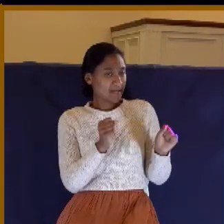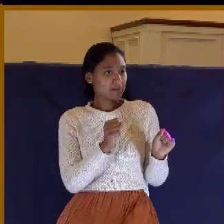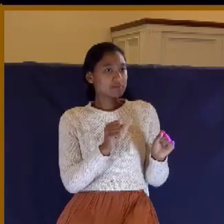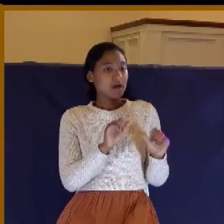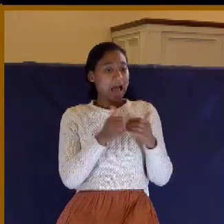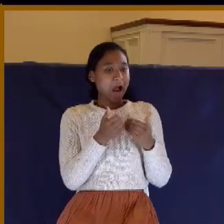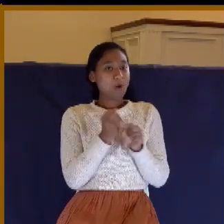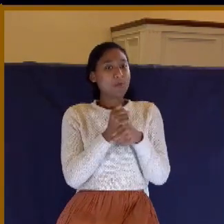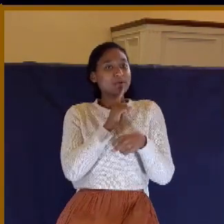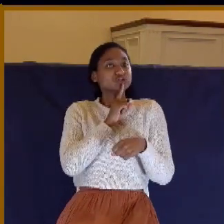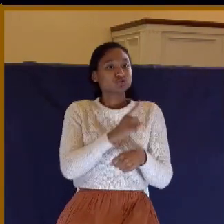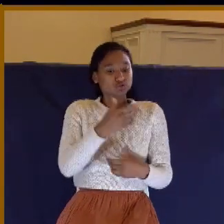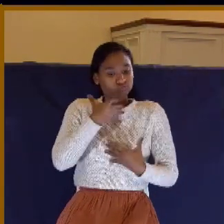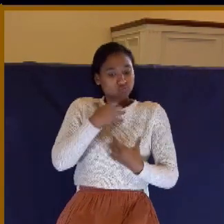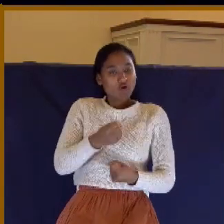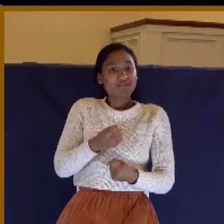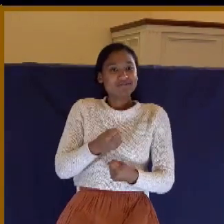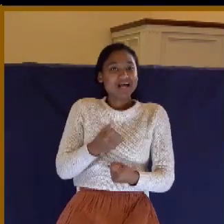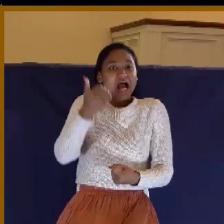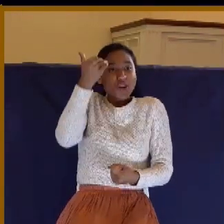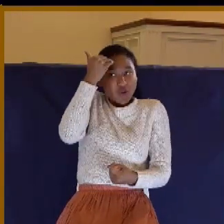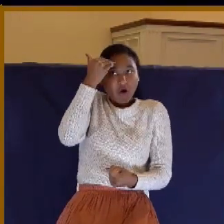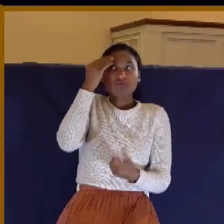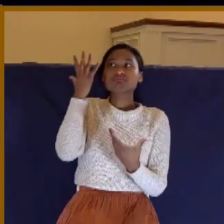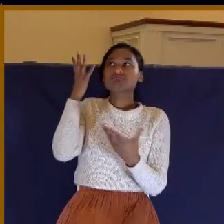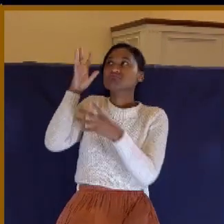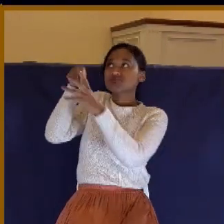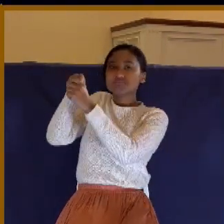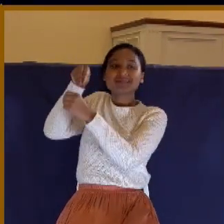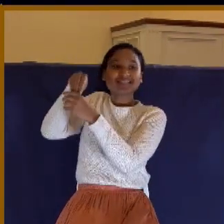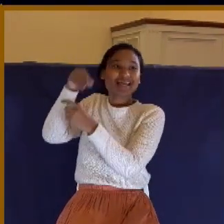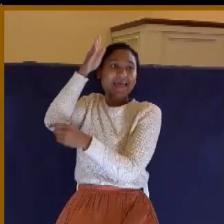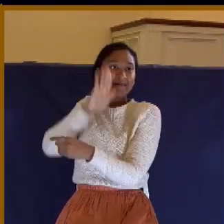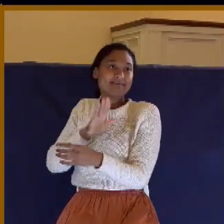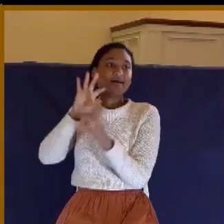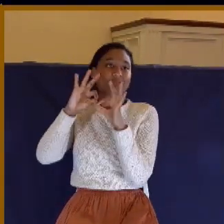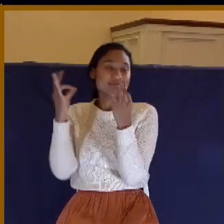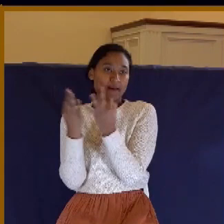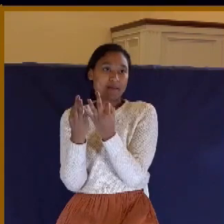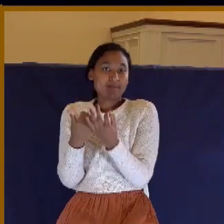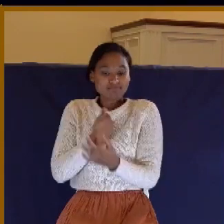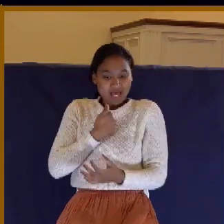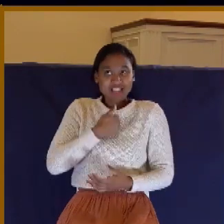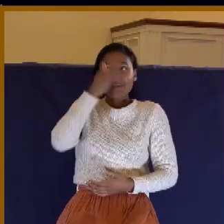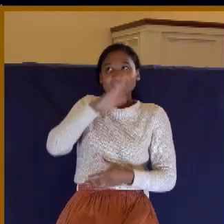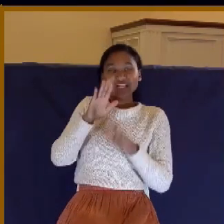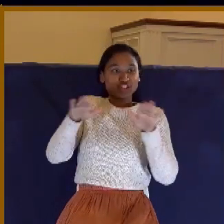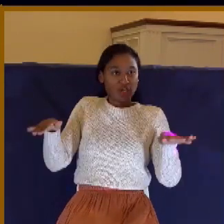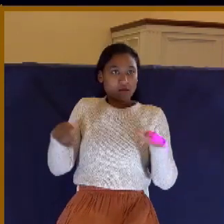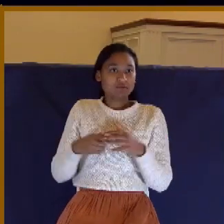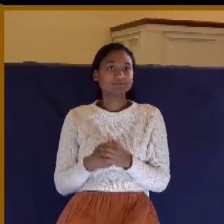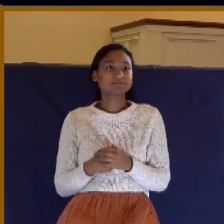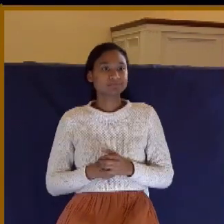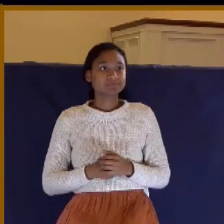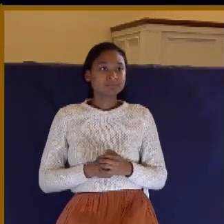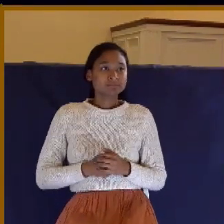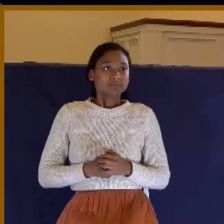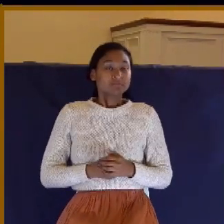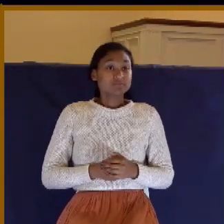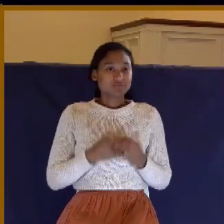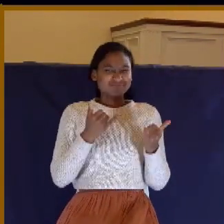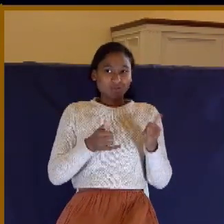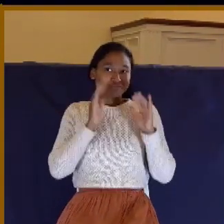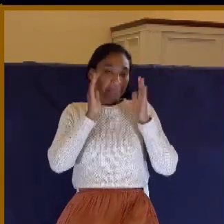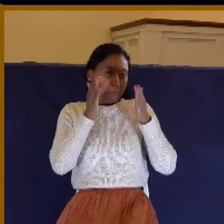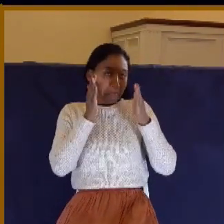to make sure that you know that you are in the family of God, that you are a child of God. And I want you to just listen